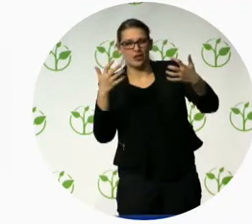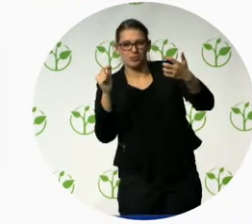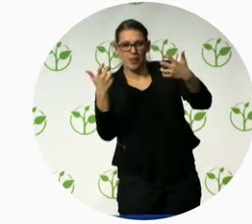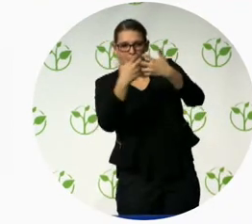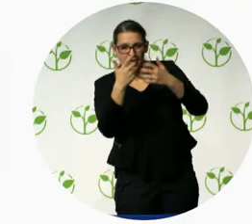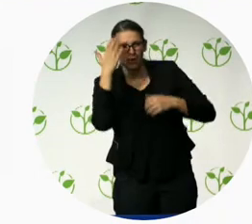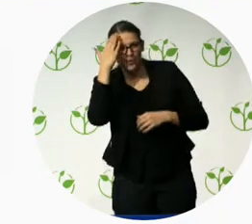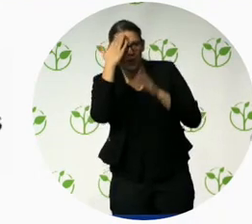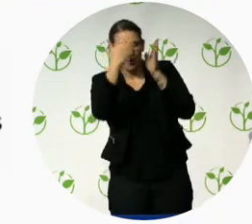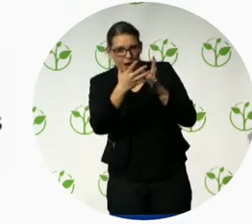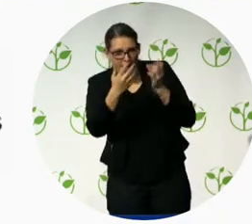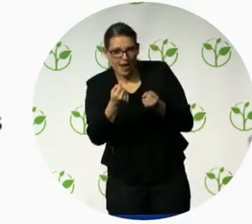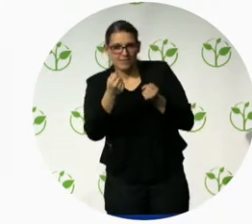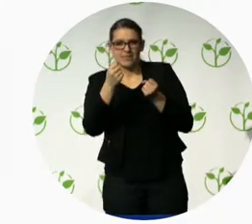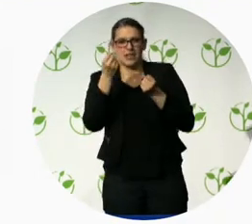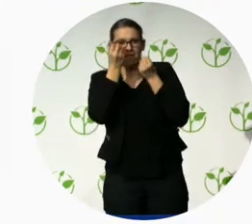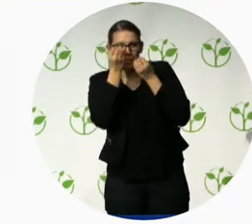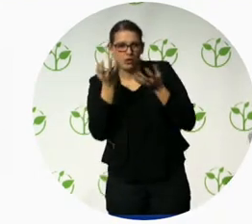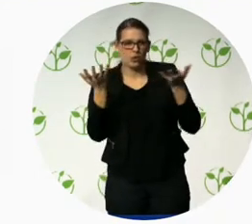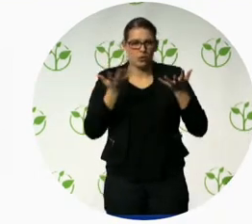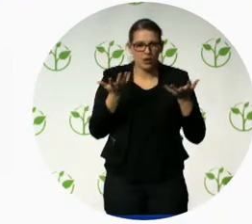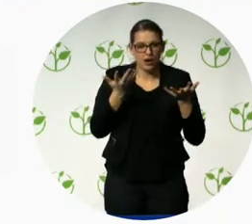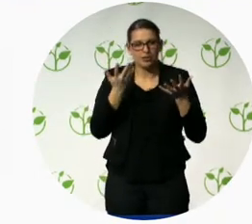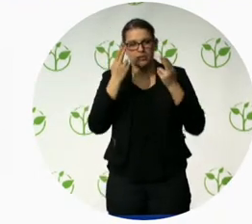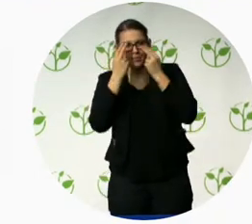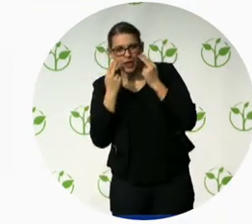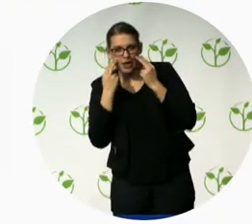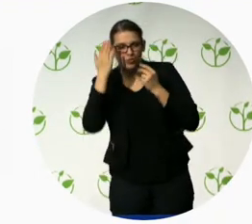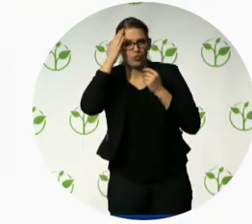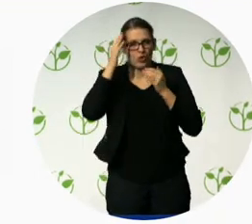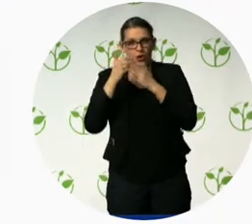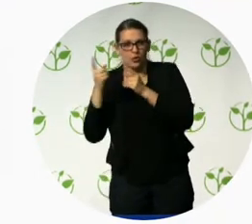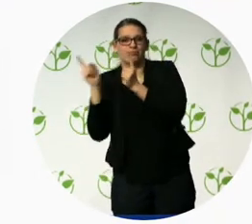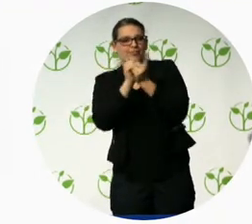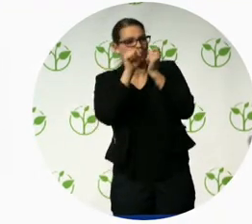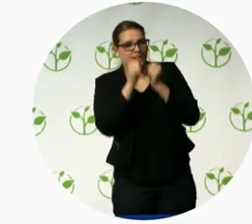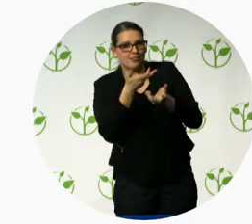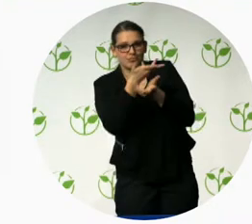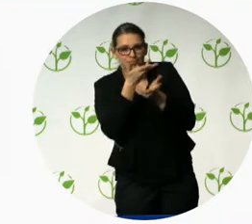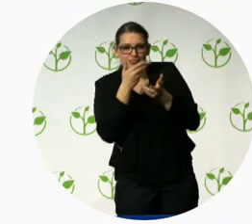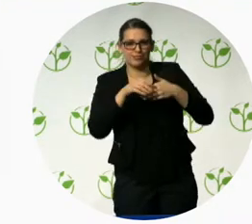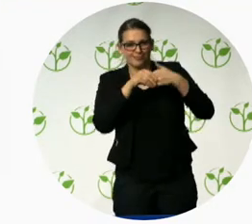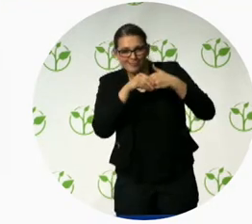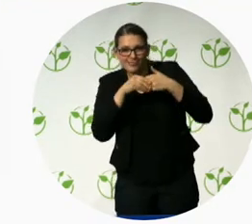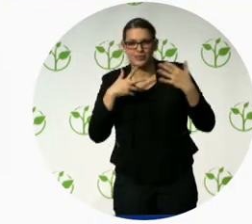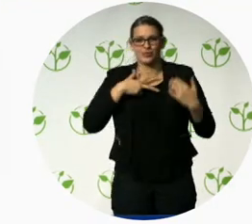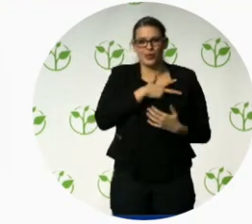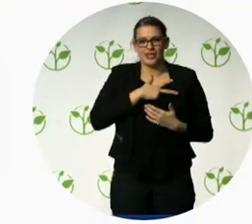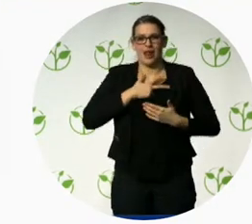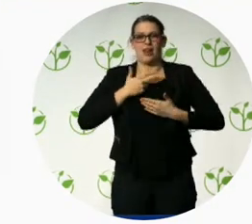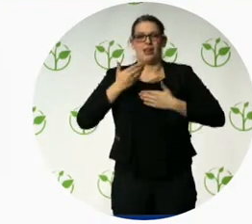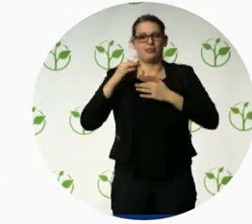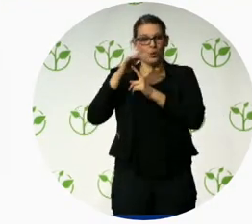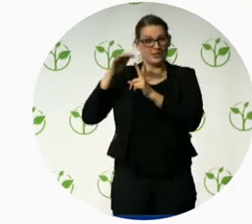facial recognition to tell him who's there. It changes the social dynamic. It's an amazing tool. It reads handwriting. It